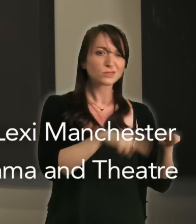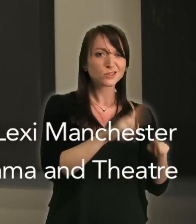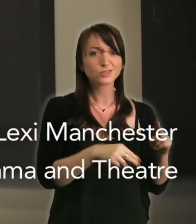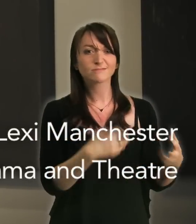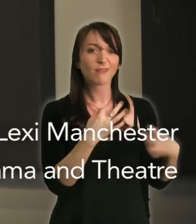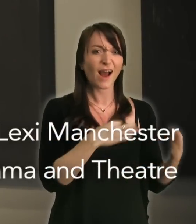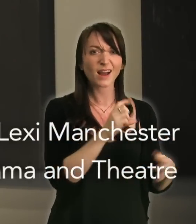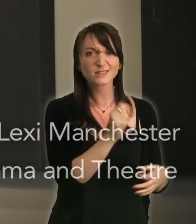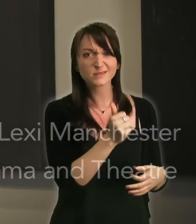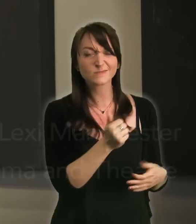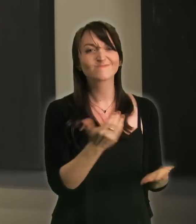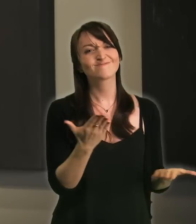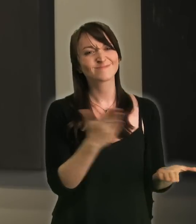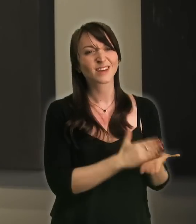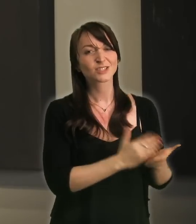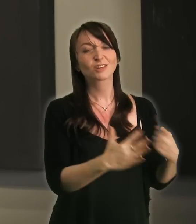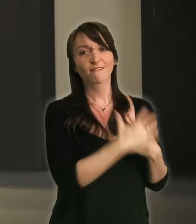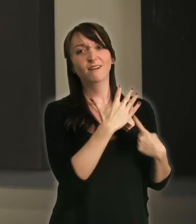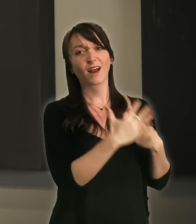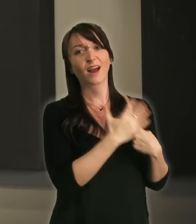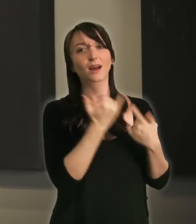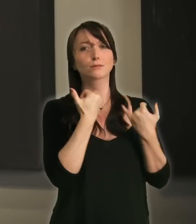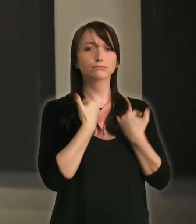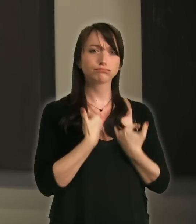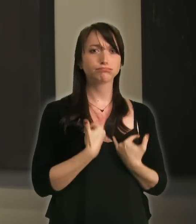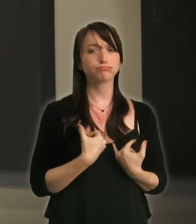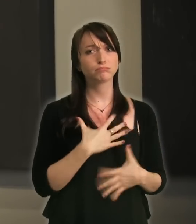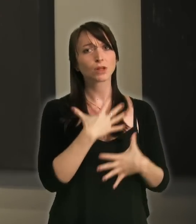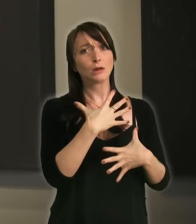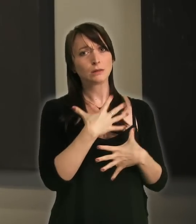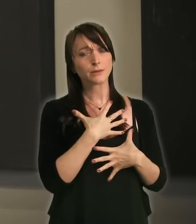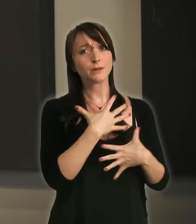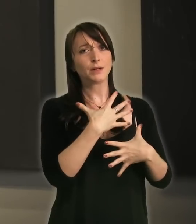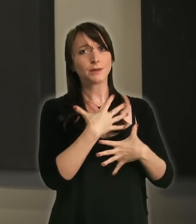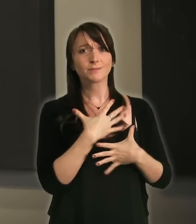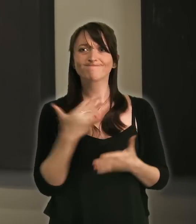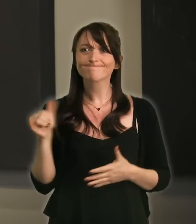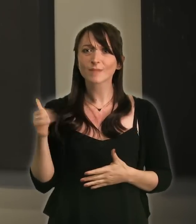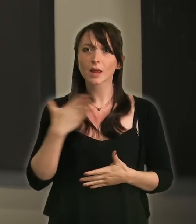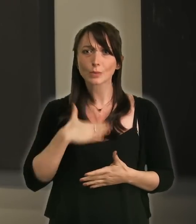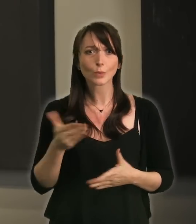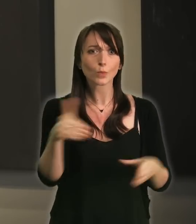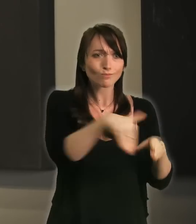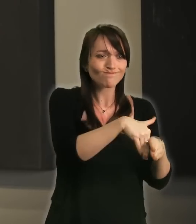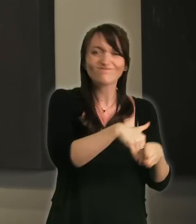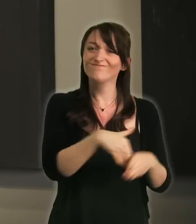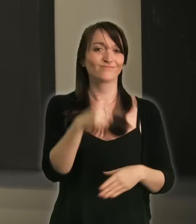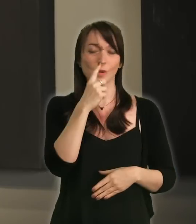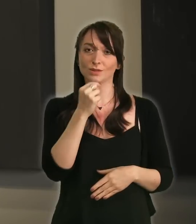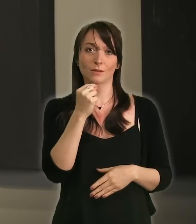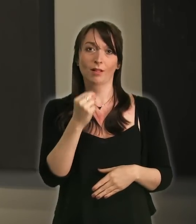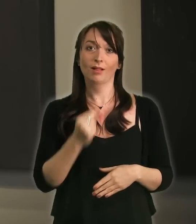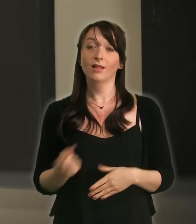here and acting and actually it does tire me out so like as much as I want to do certain things I also do have to be